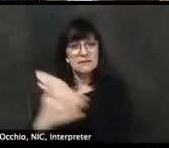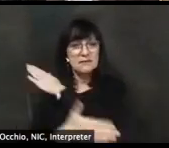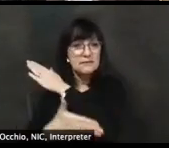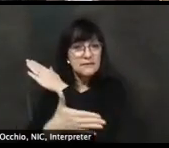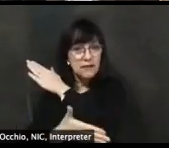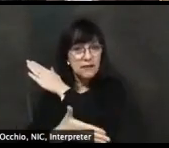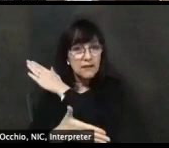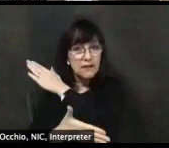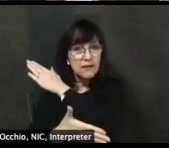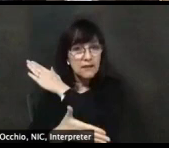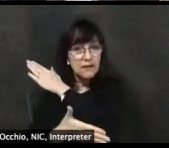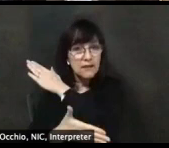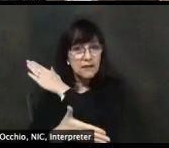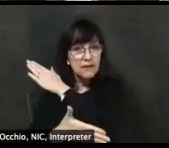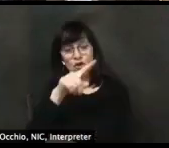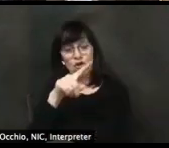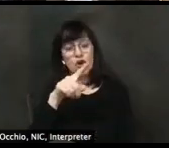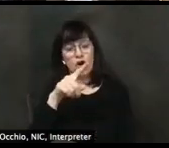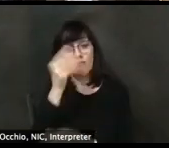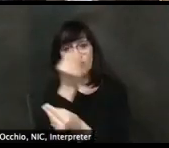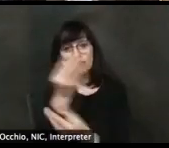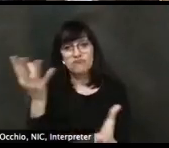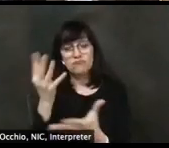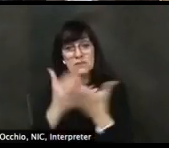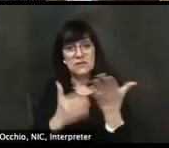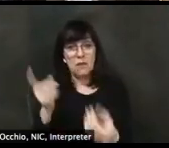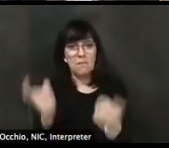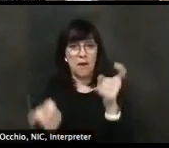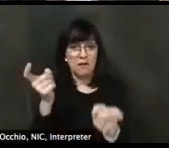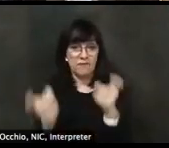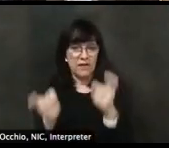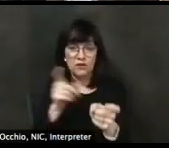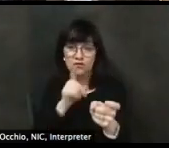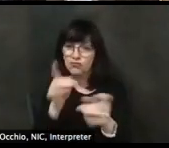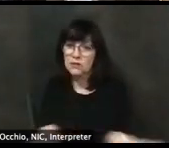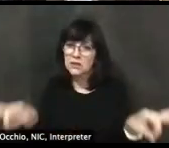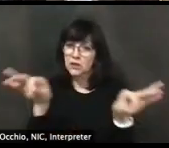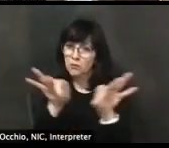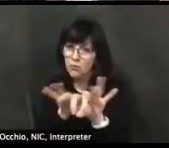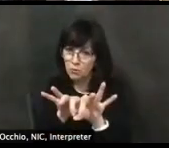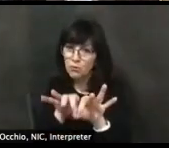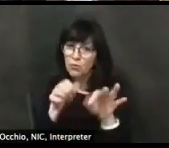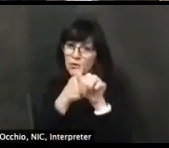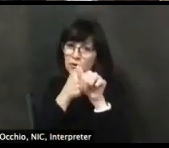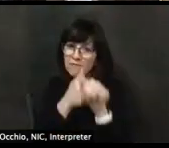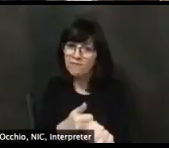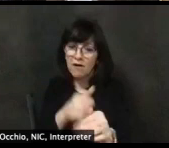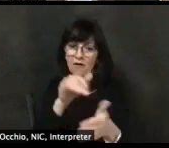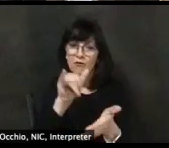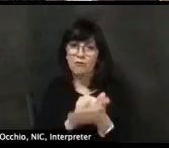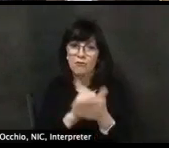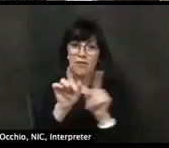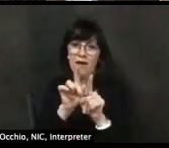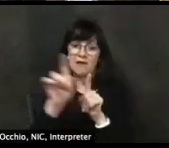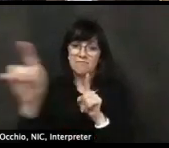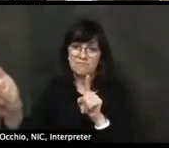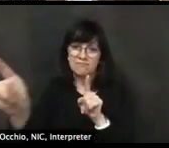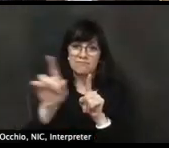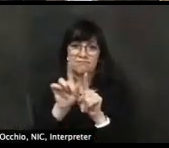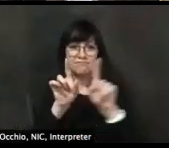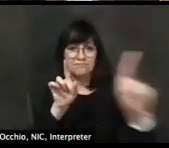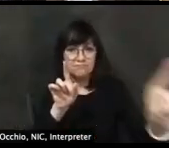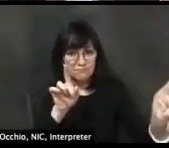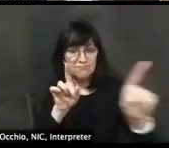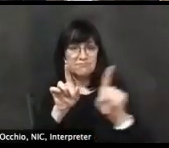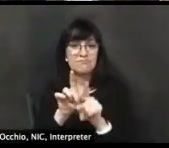modifications, really how important it is that we follow through and do those safe distancing measures, wearing the face